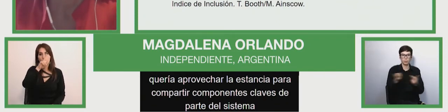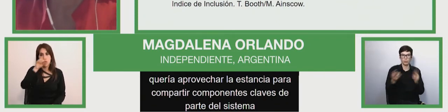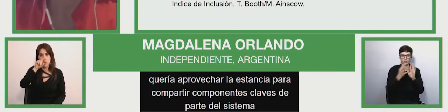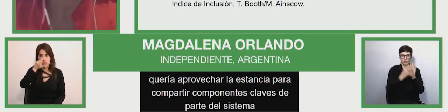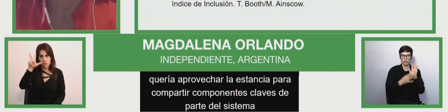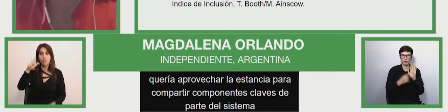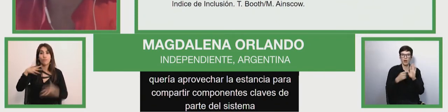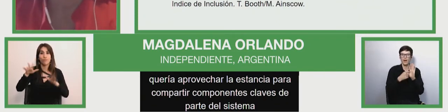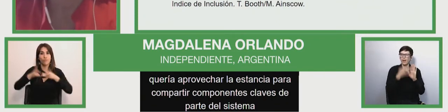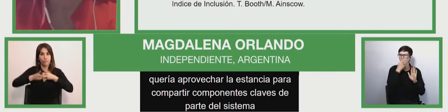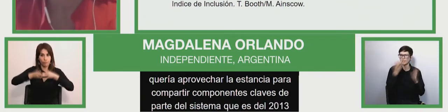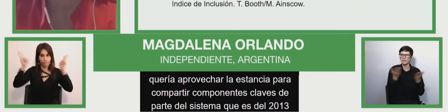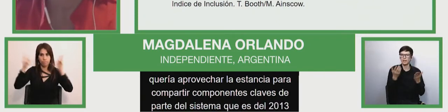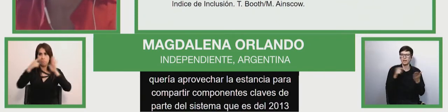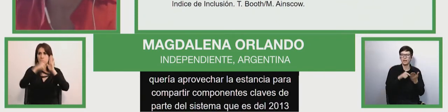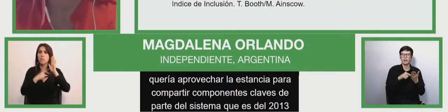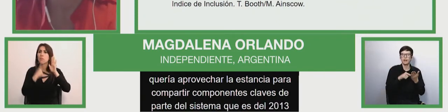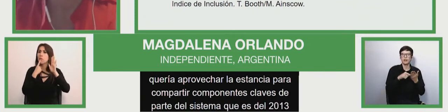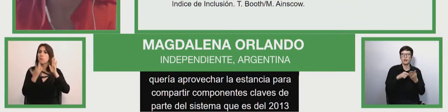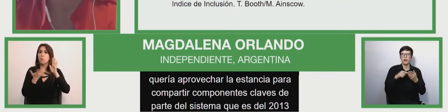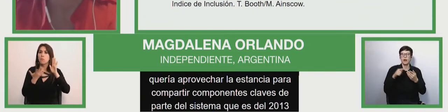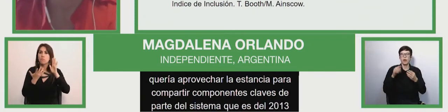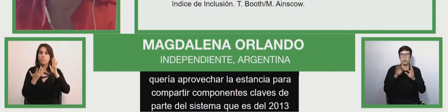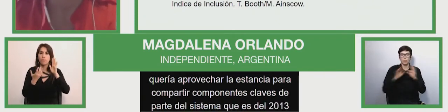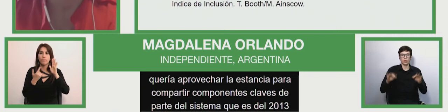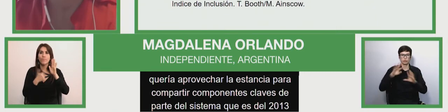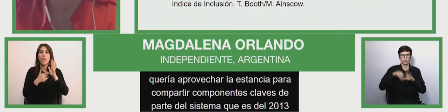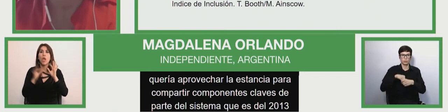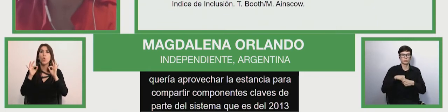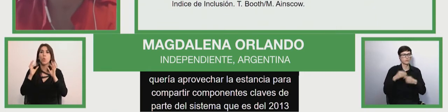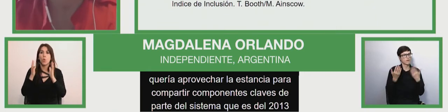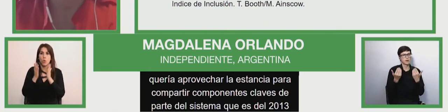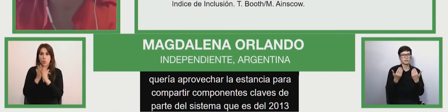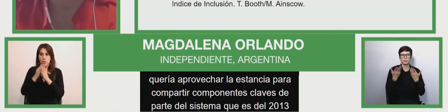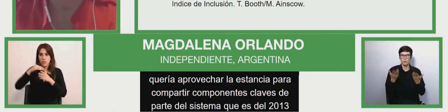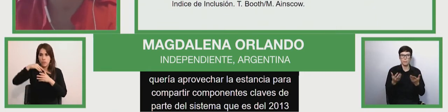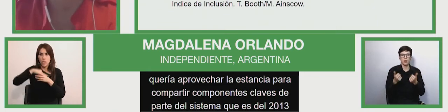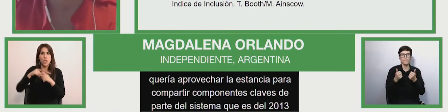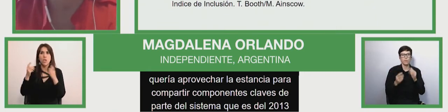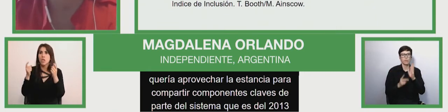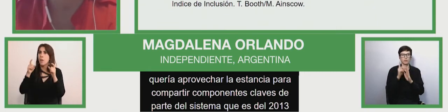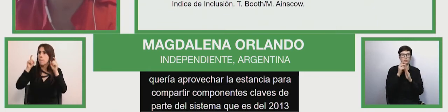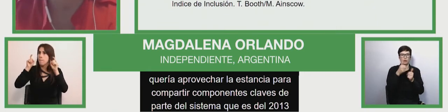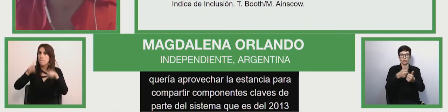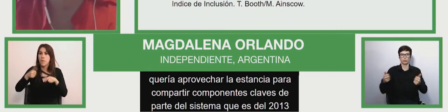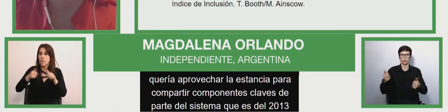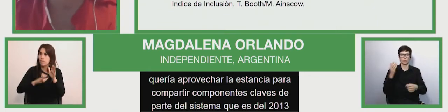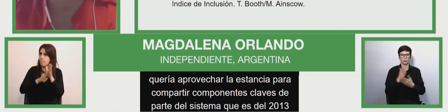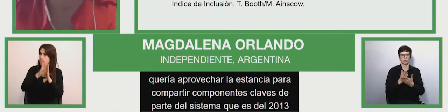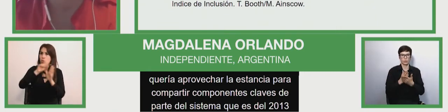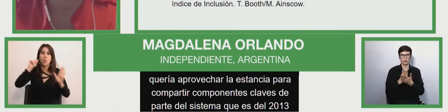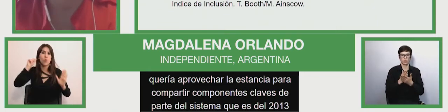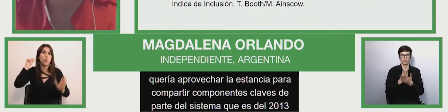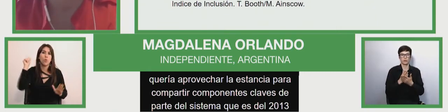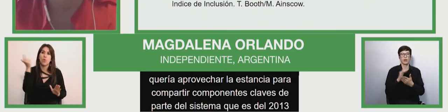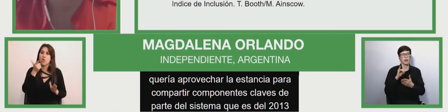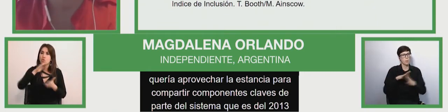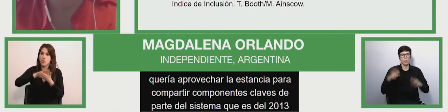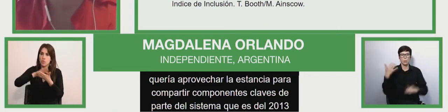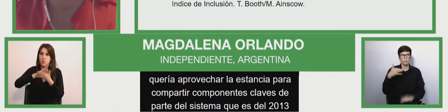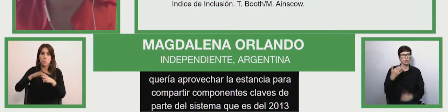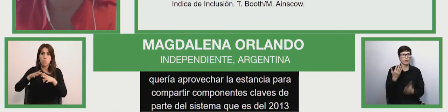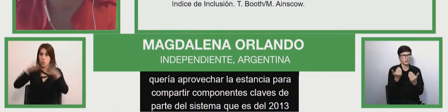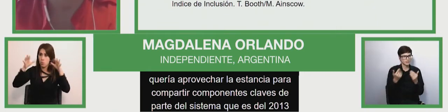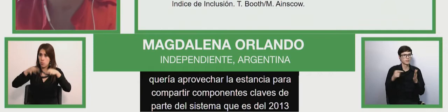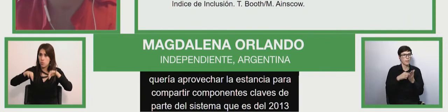stay that the inclusive education practice i and this is for the good development of all students and they're critical you know to build an inclusive